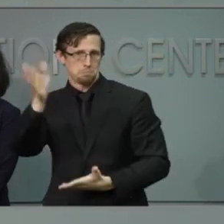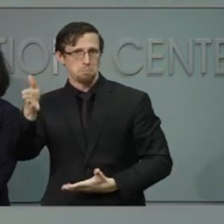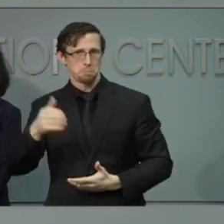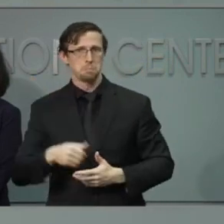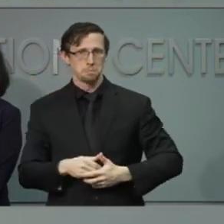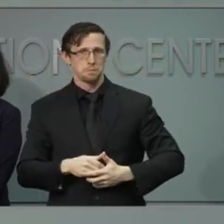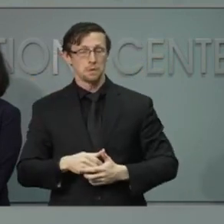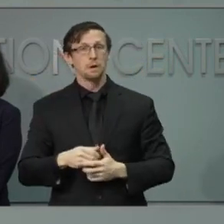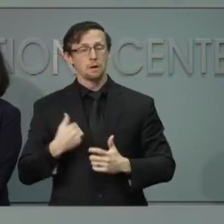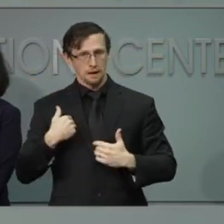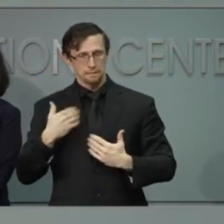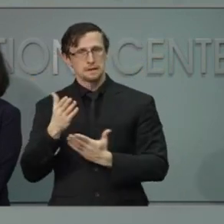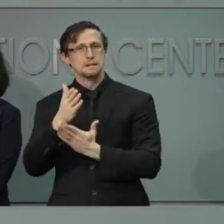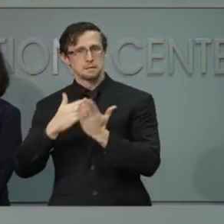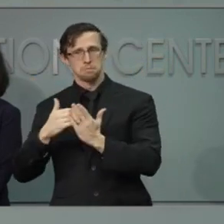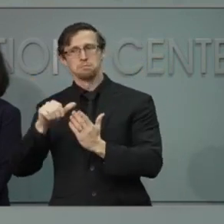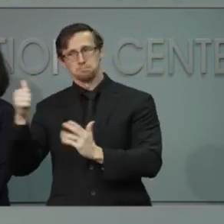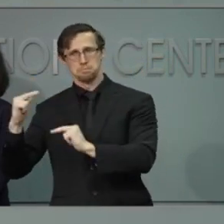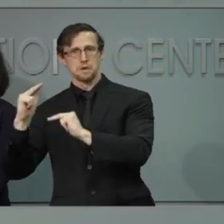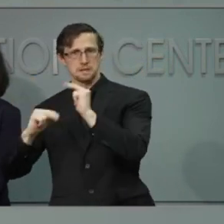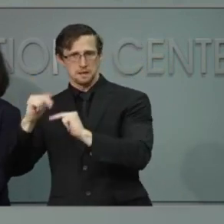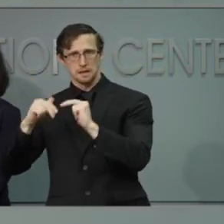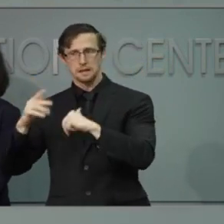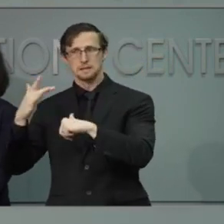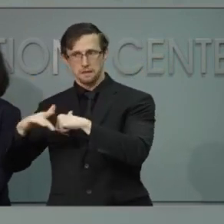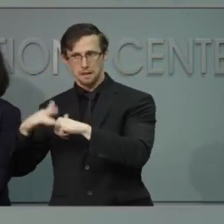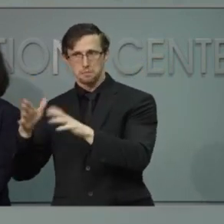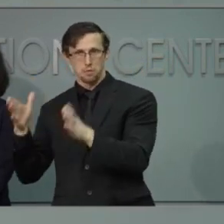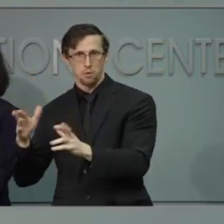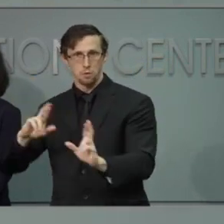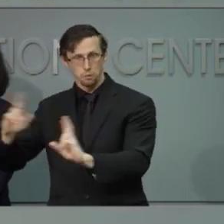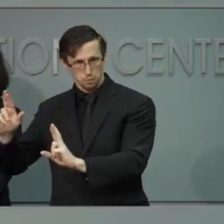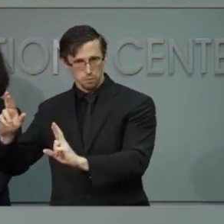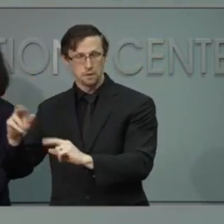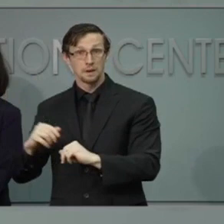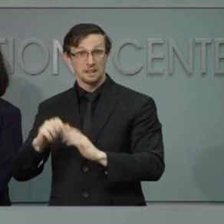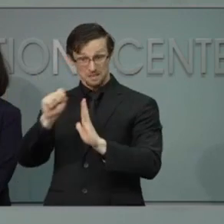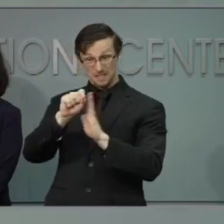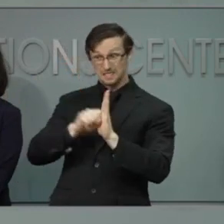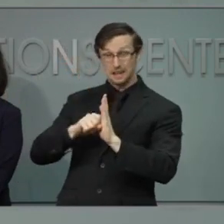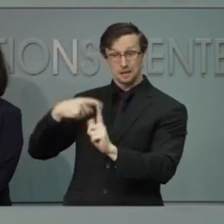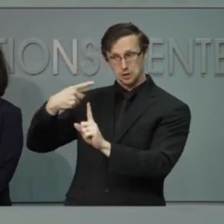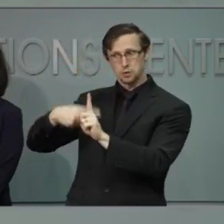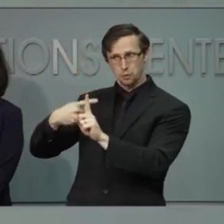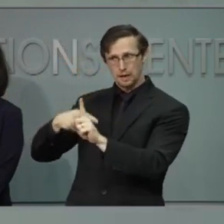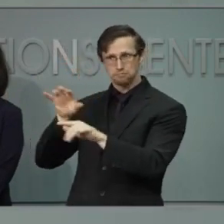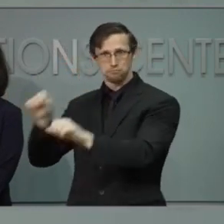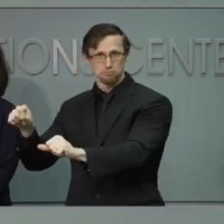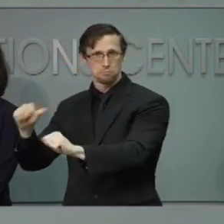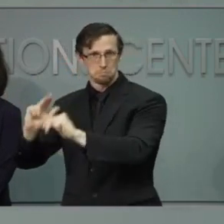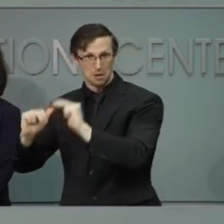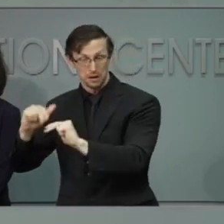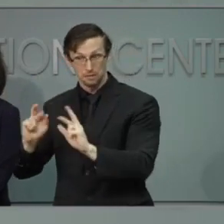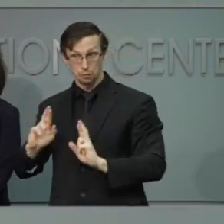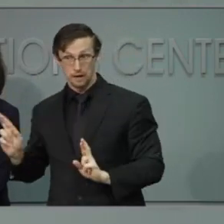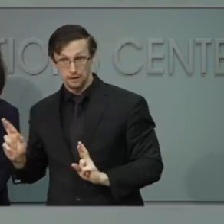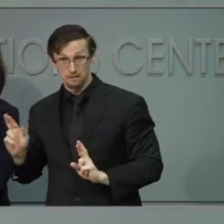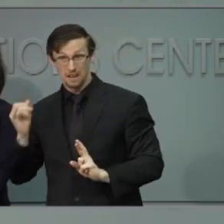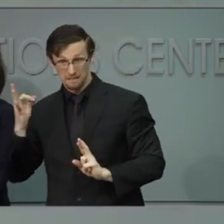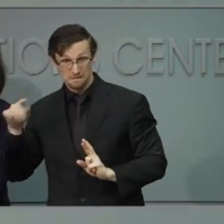available that the state has rented in the event that we would need to open an additional space.